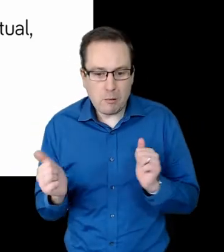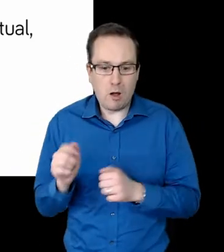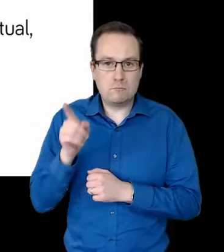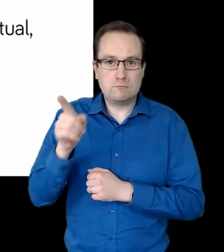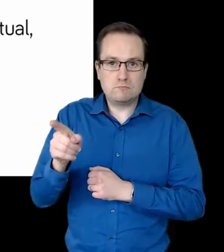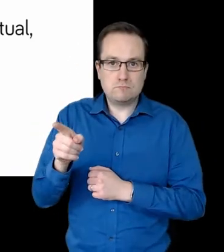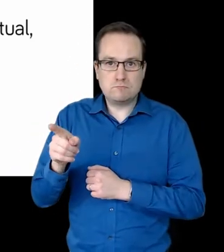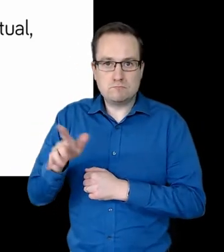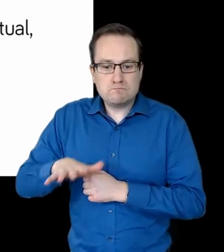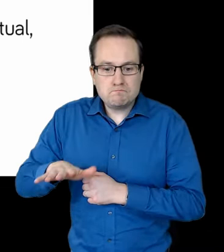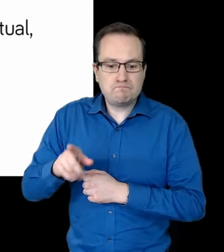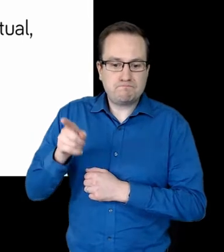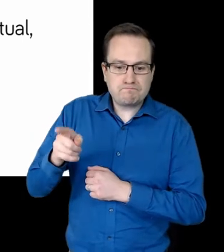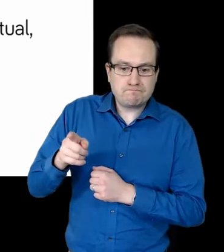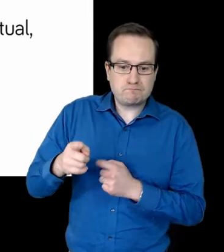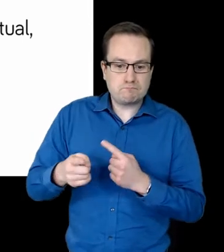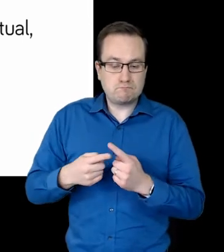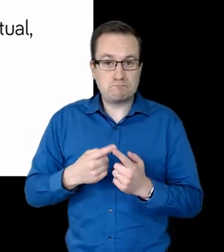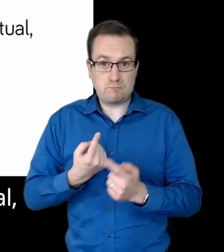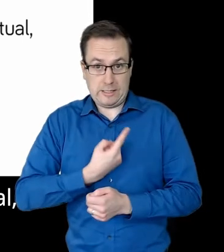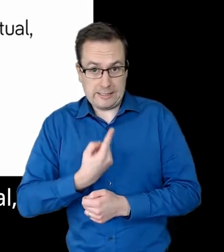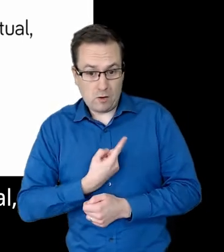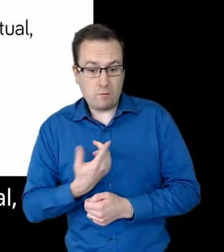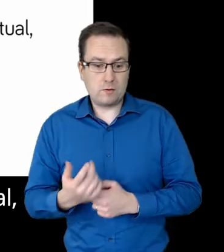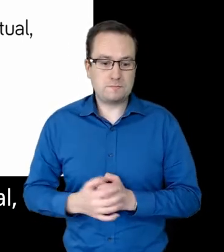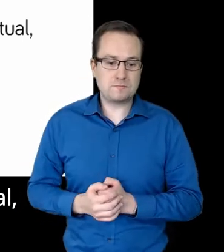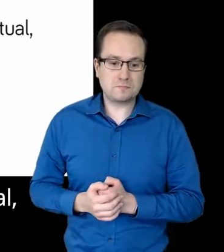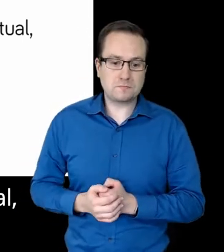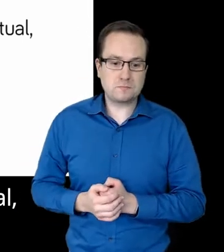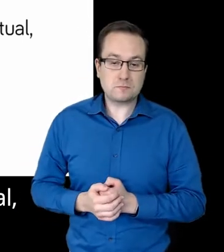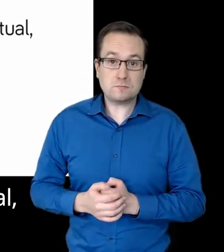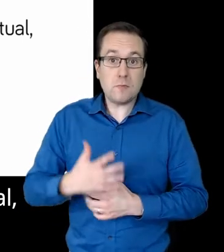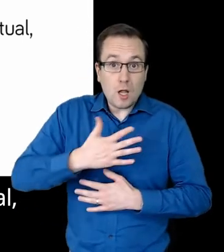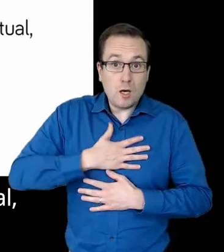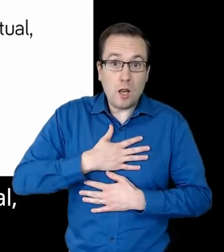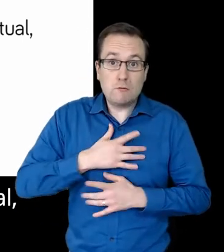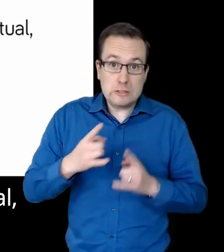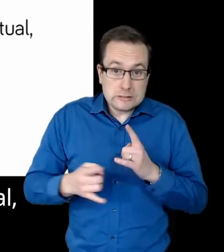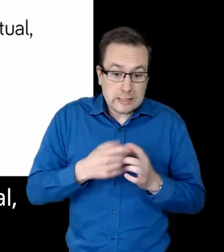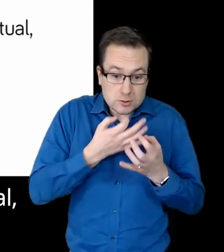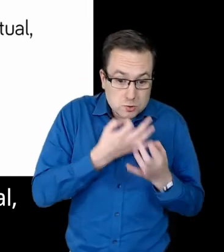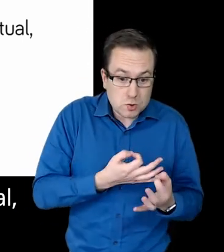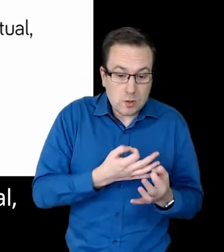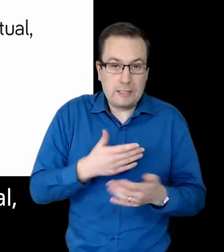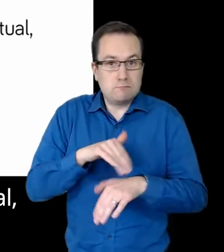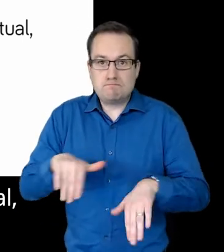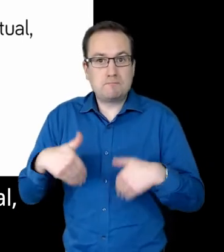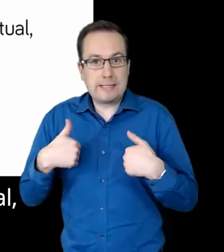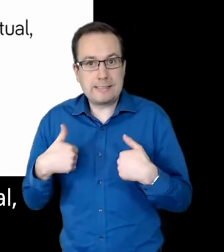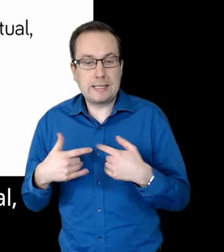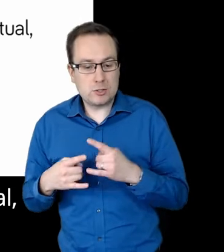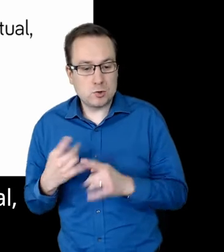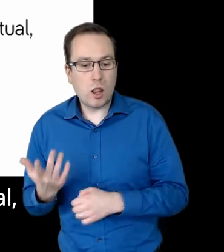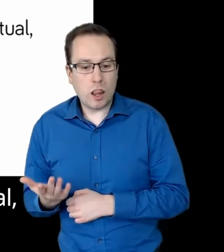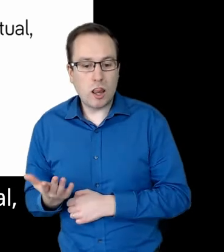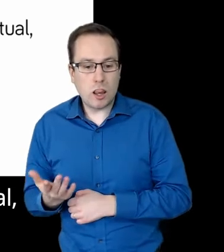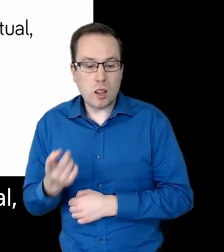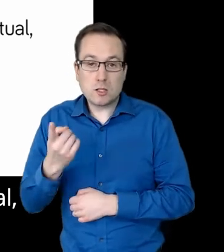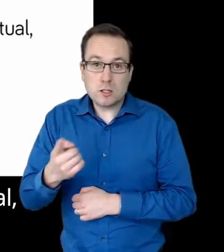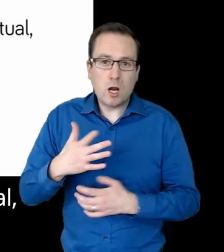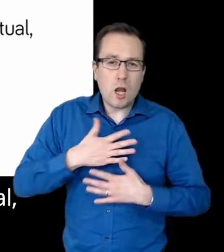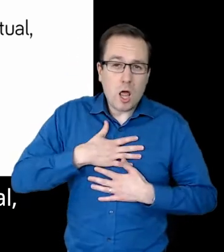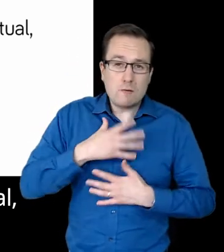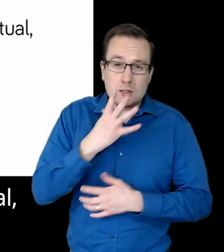kin, beloved and self. Love that is sexual and asexual. Love that is